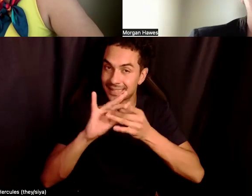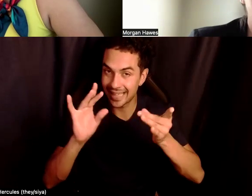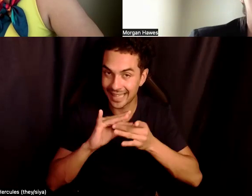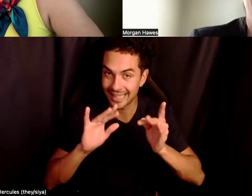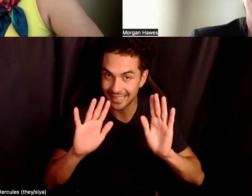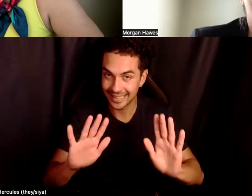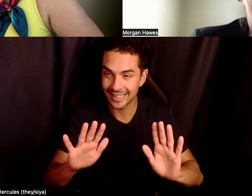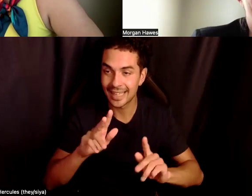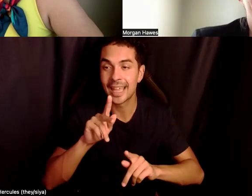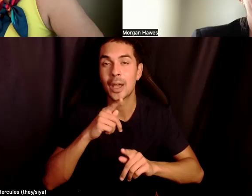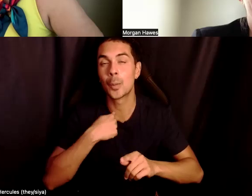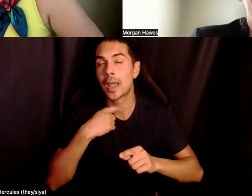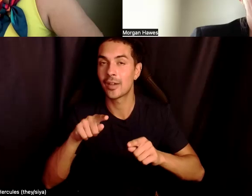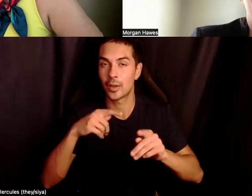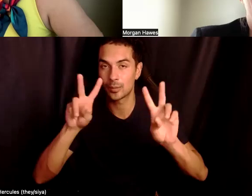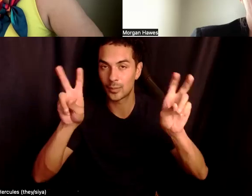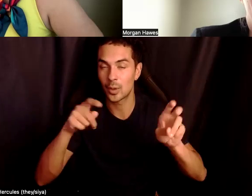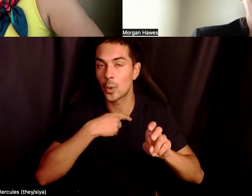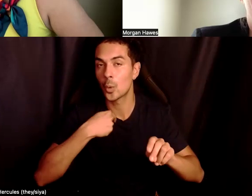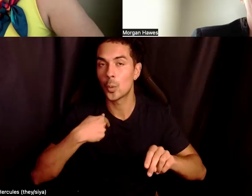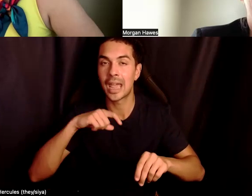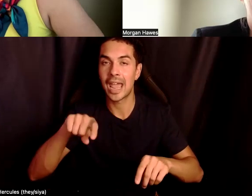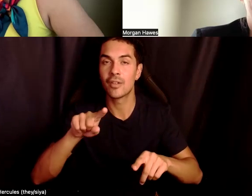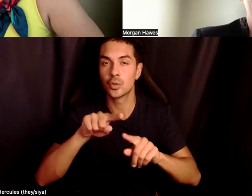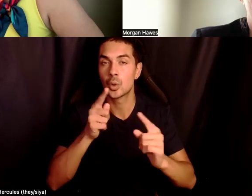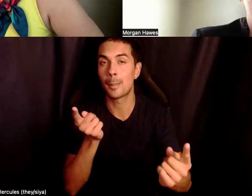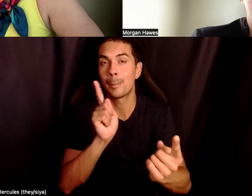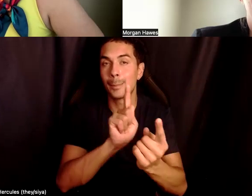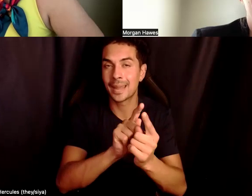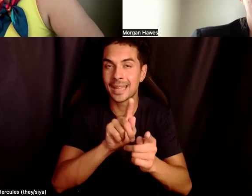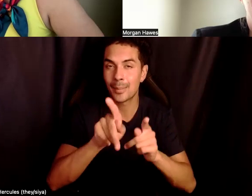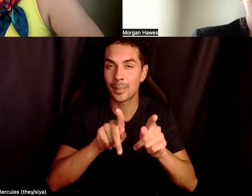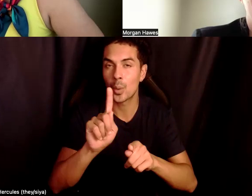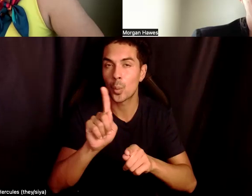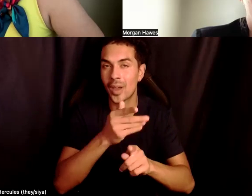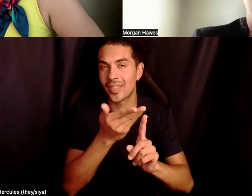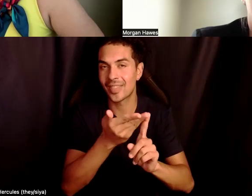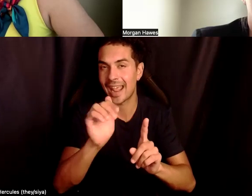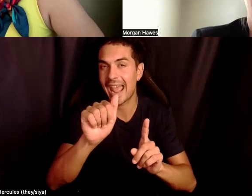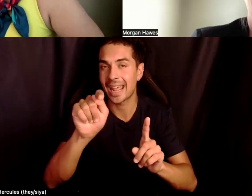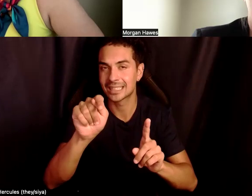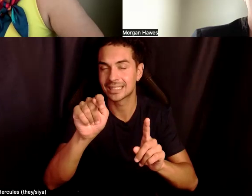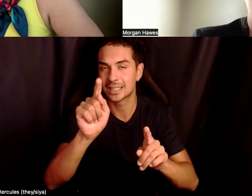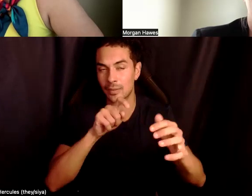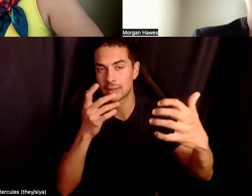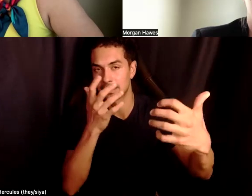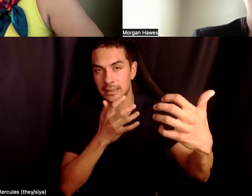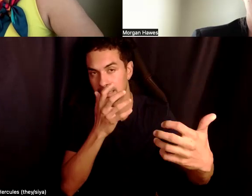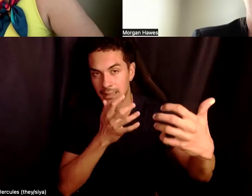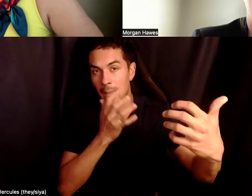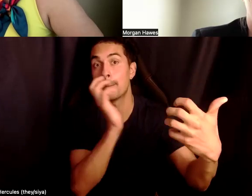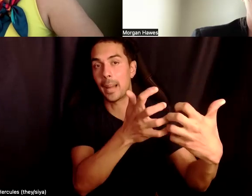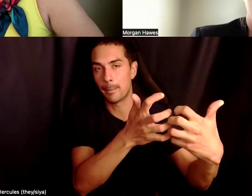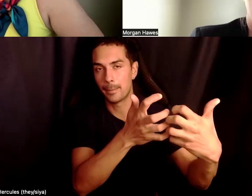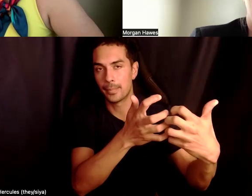Um, meet folks where they're at. So sometimes that capacity building component of what is this is where